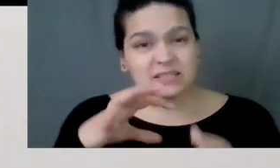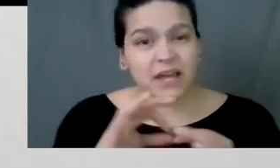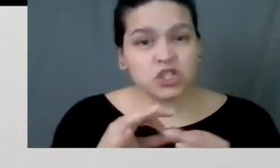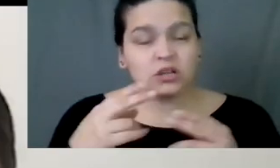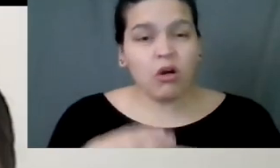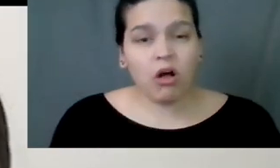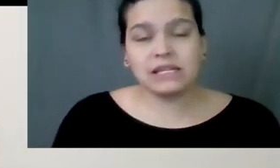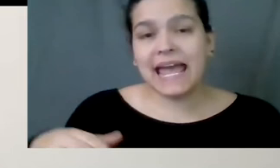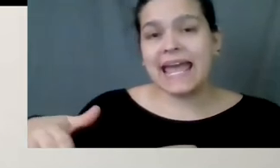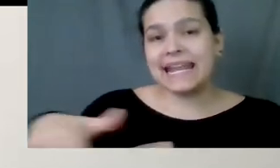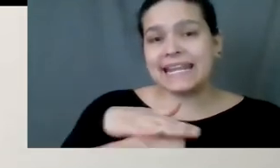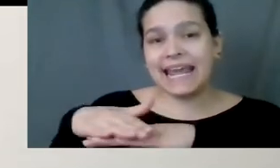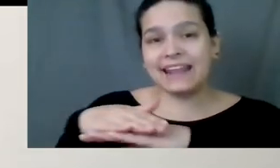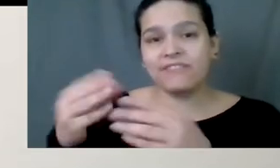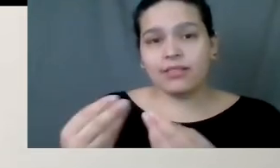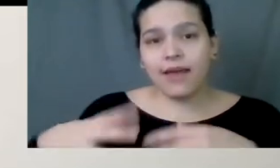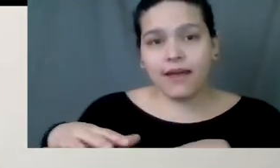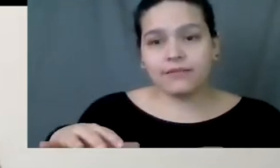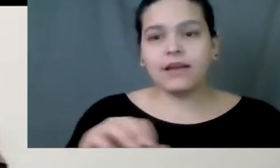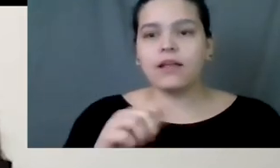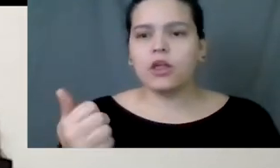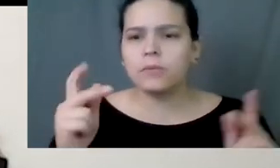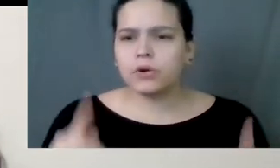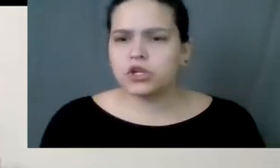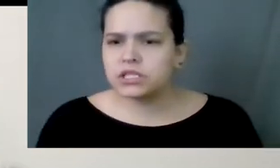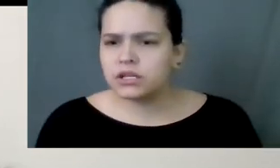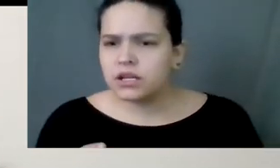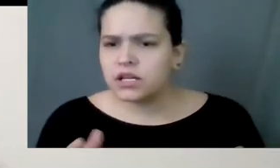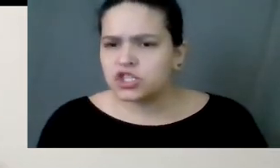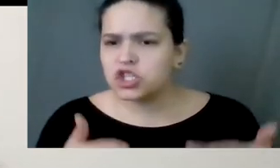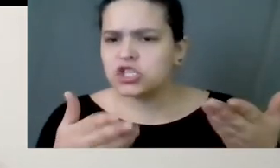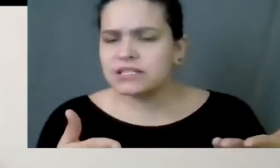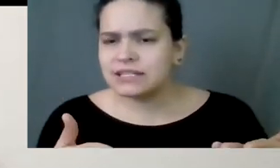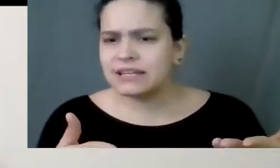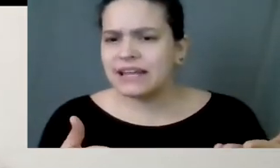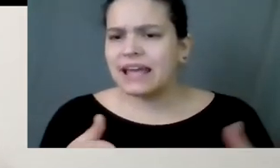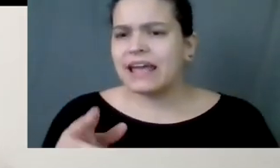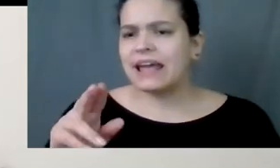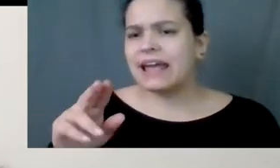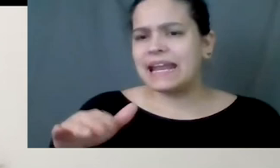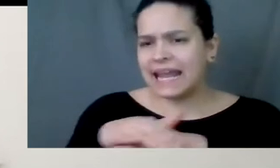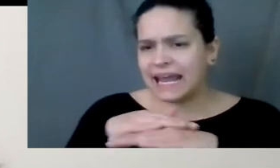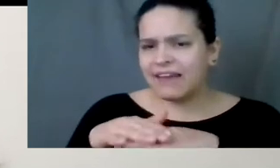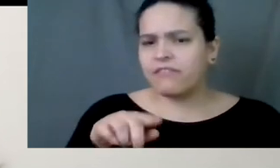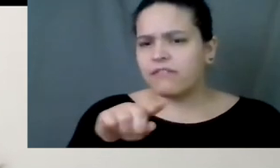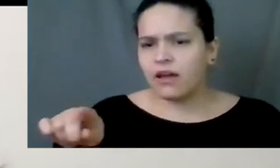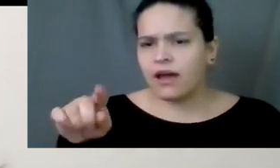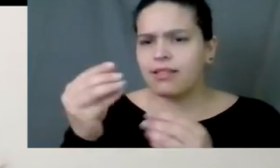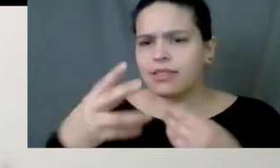And someone else also suggested native hyphen land.ca.